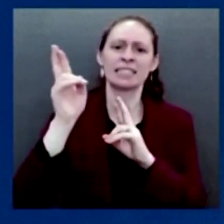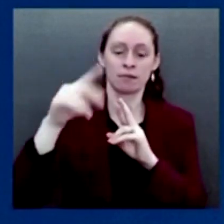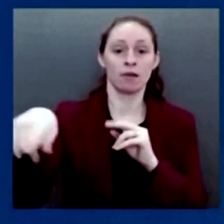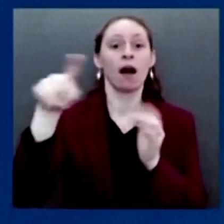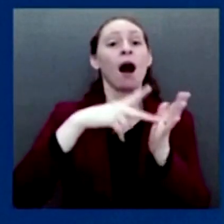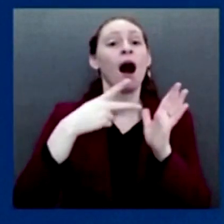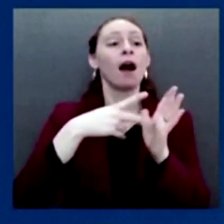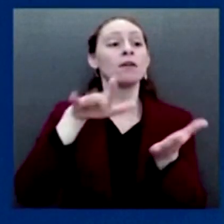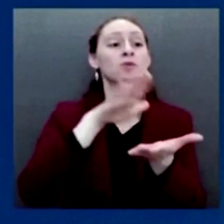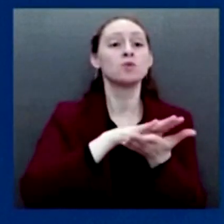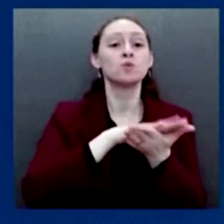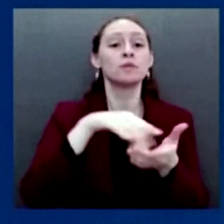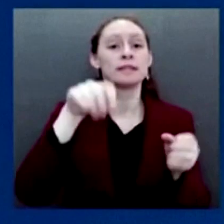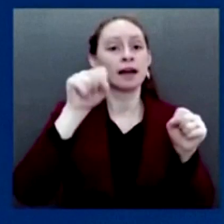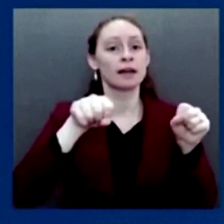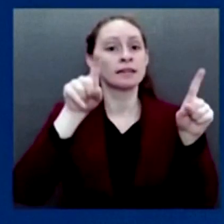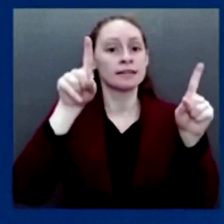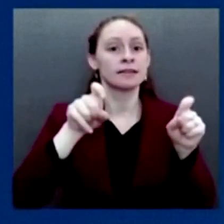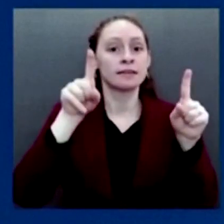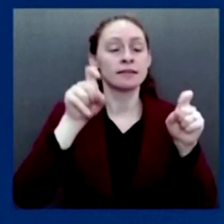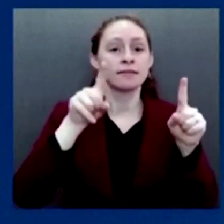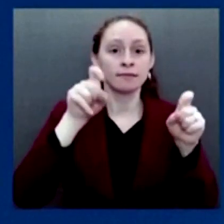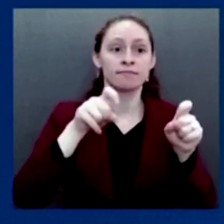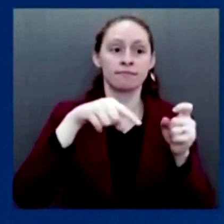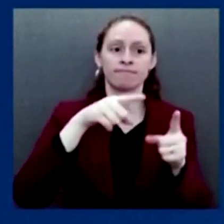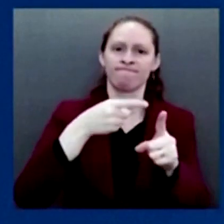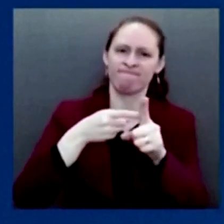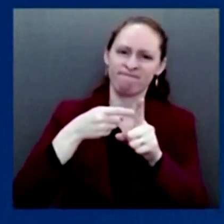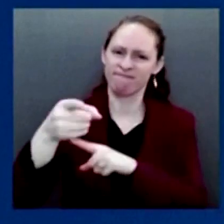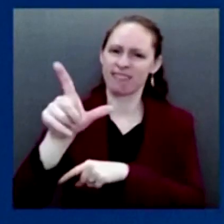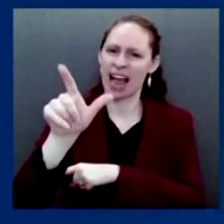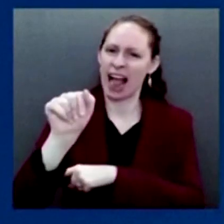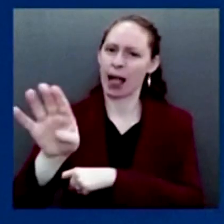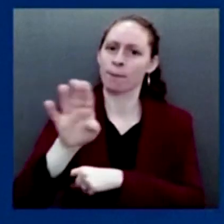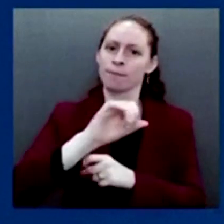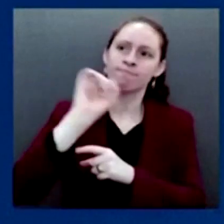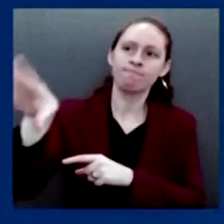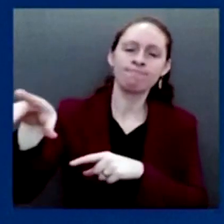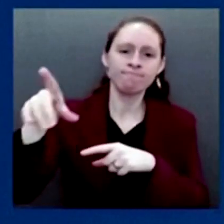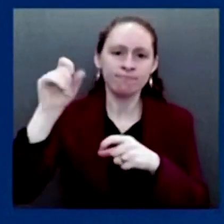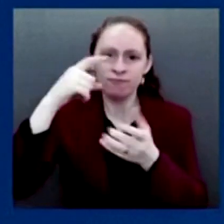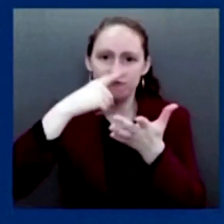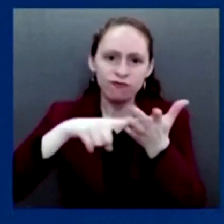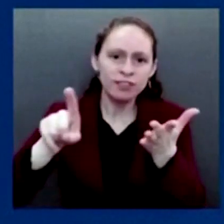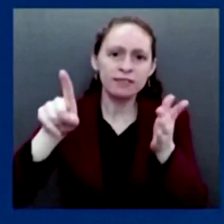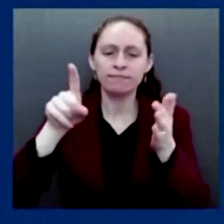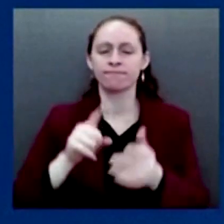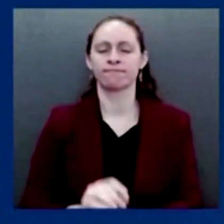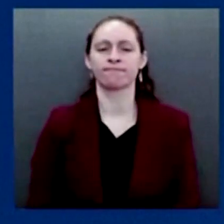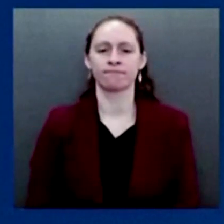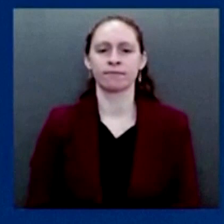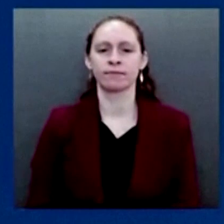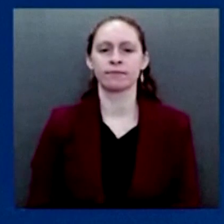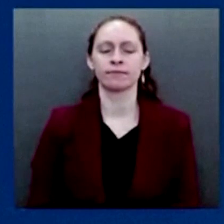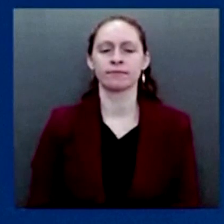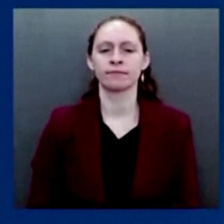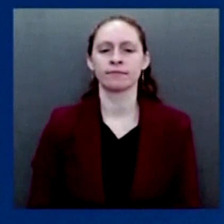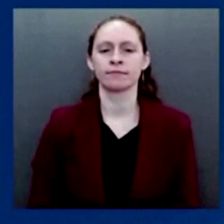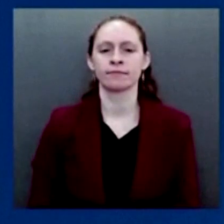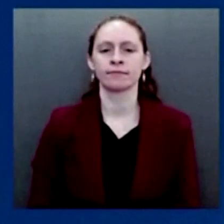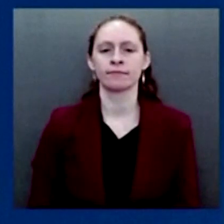the Department of Ed are adding resources to help schools identify testing providers and implement